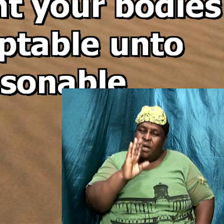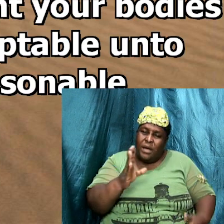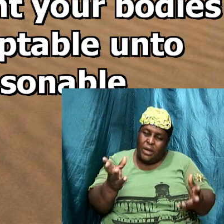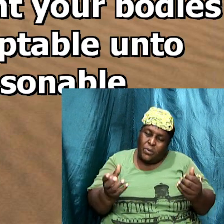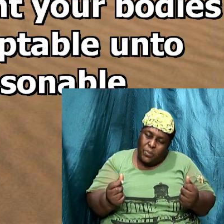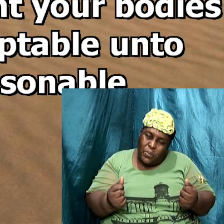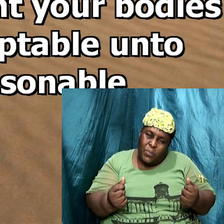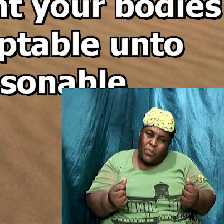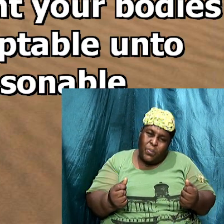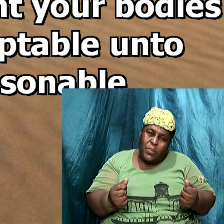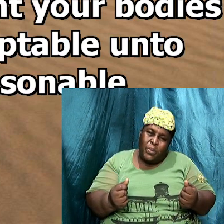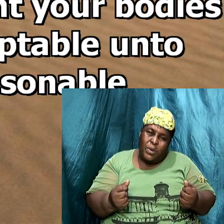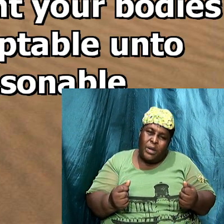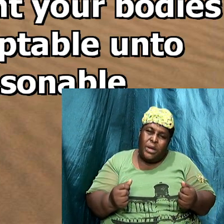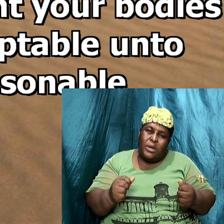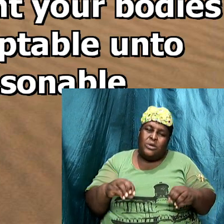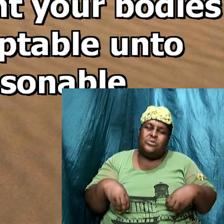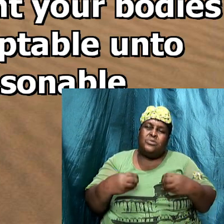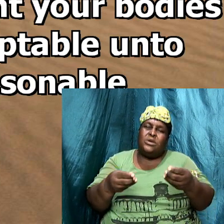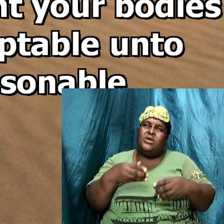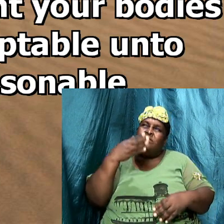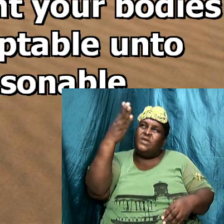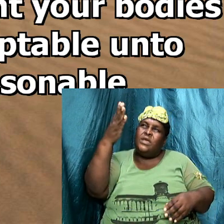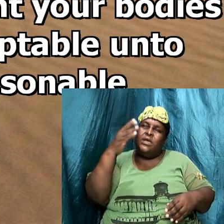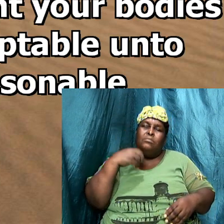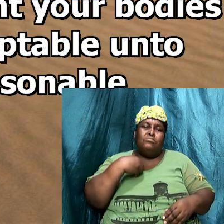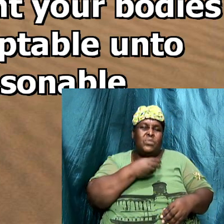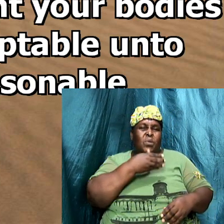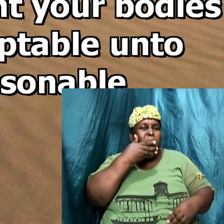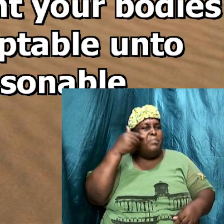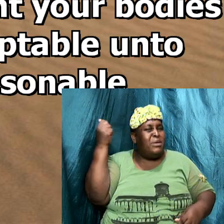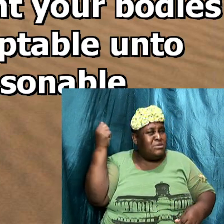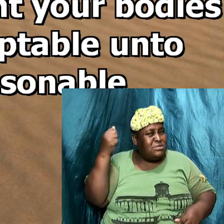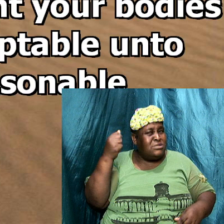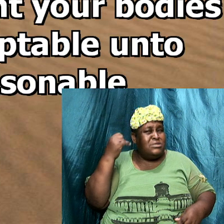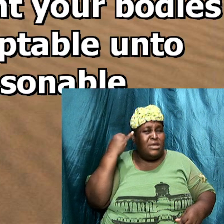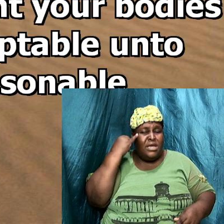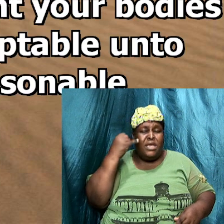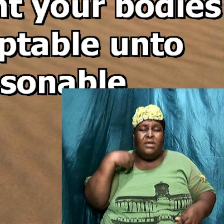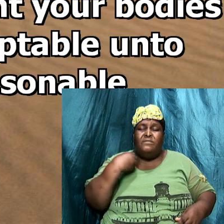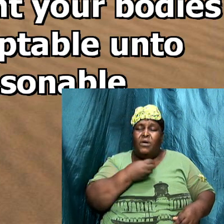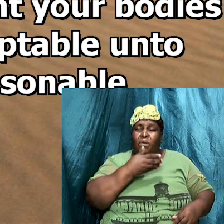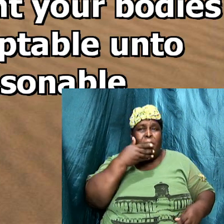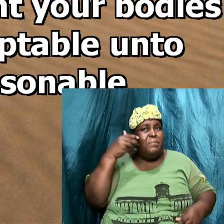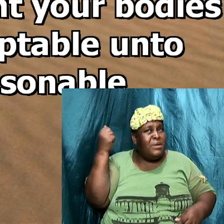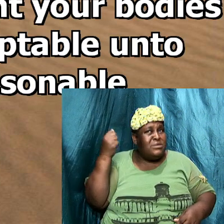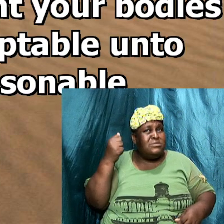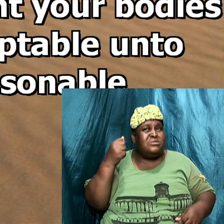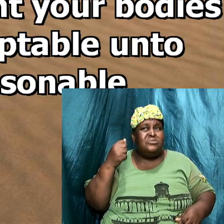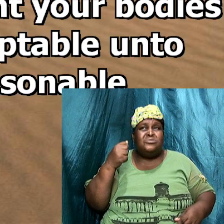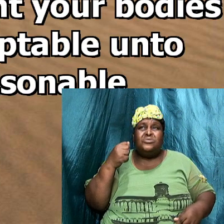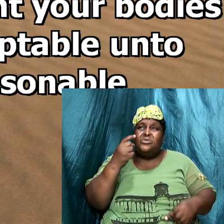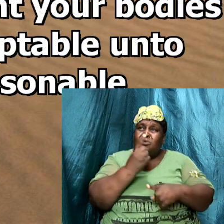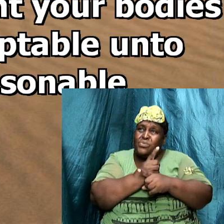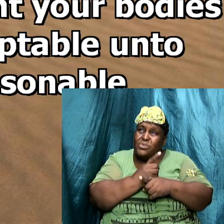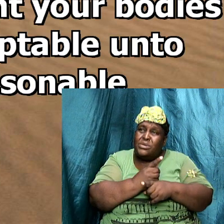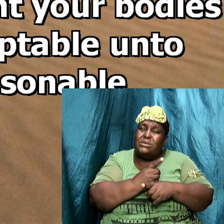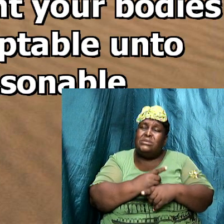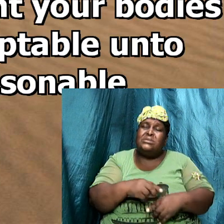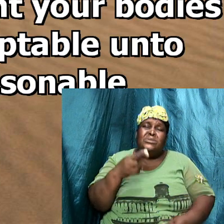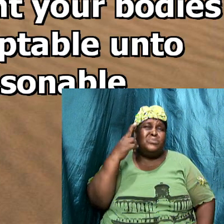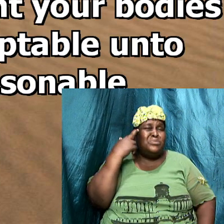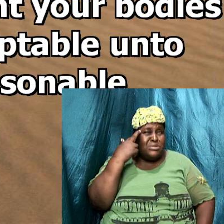to give him our best, and if our best is just reasonable, that is what God wants. So, Paul said,